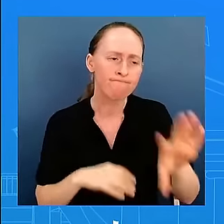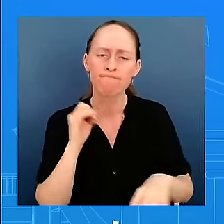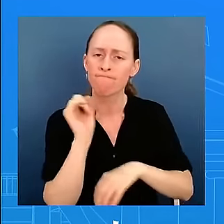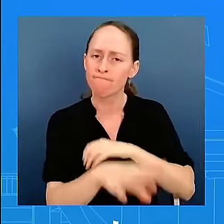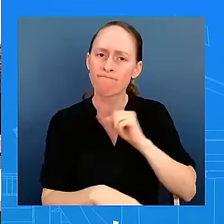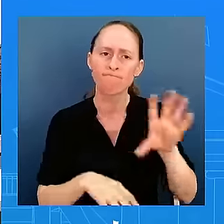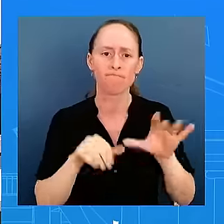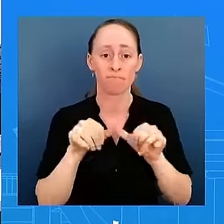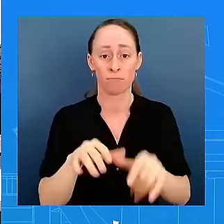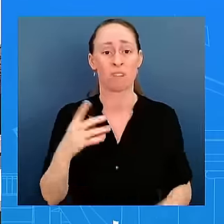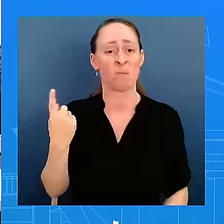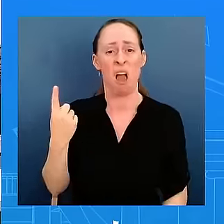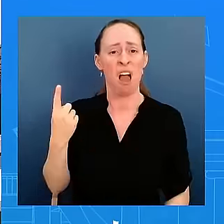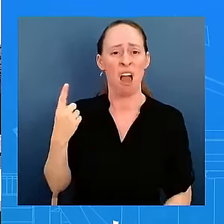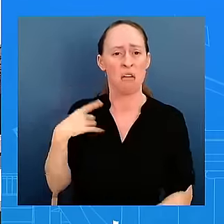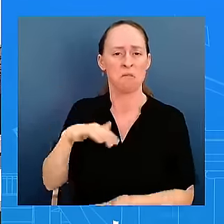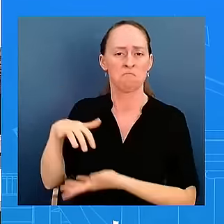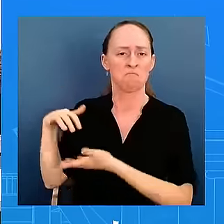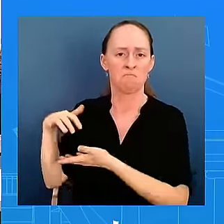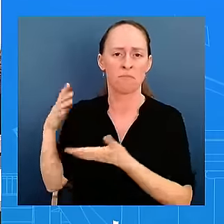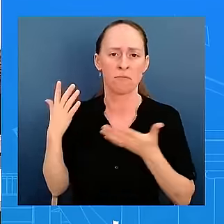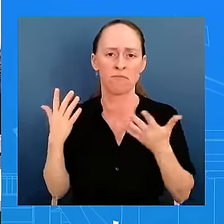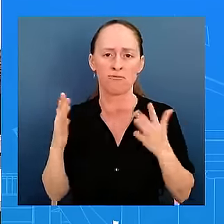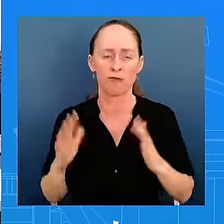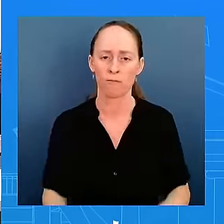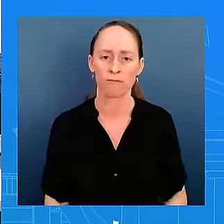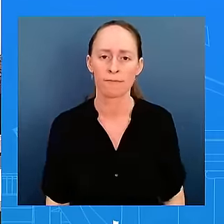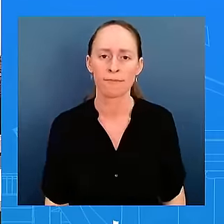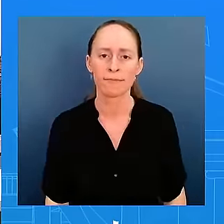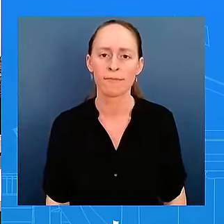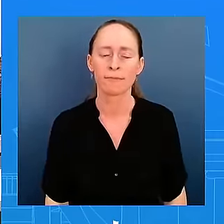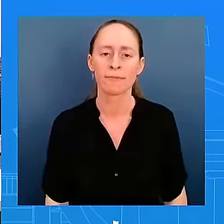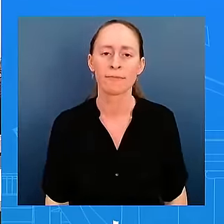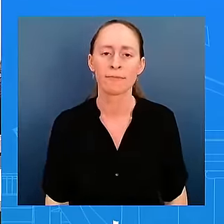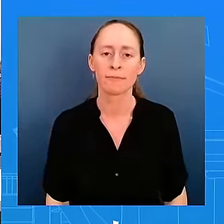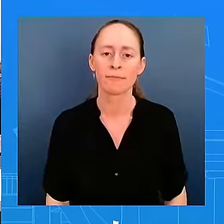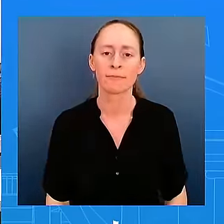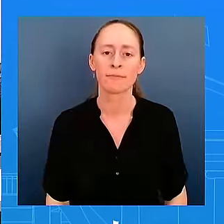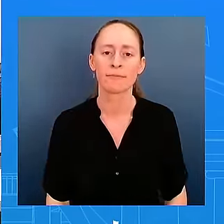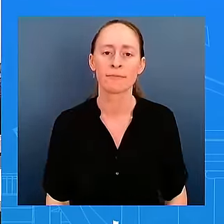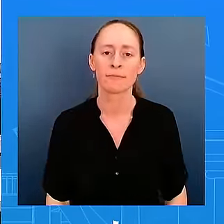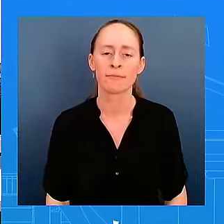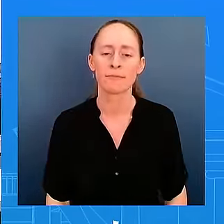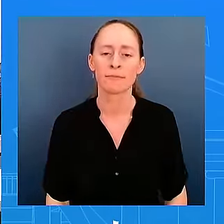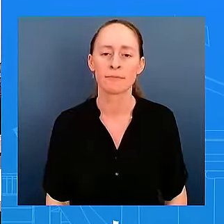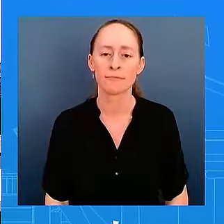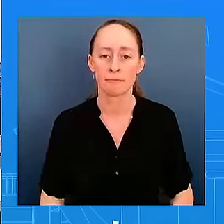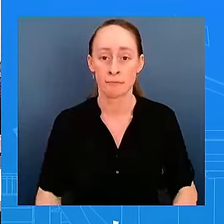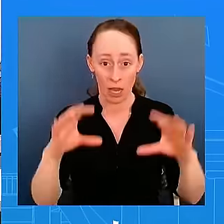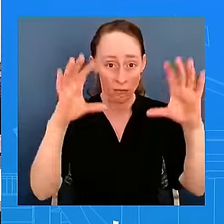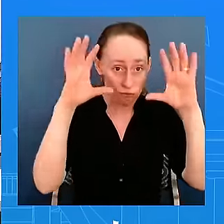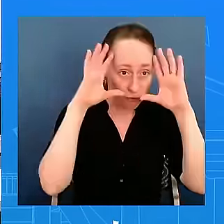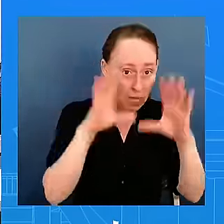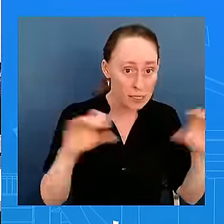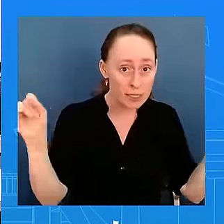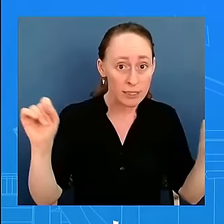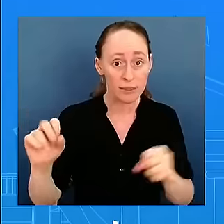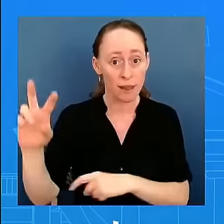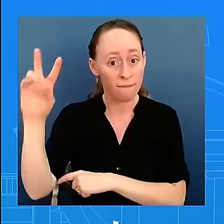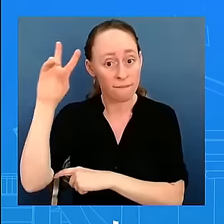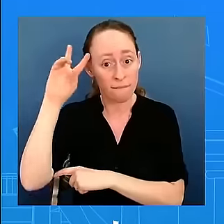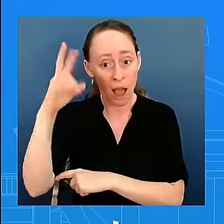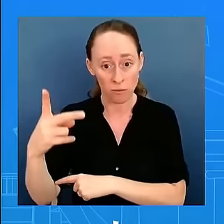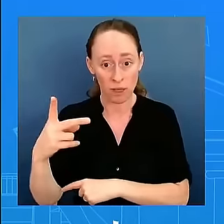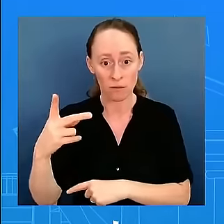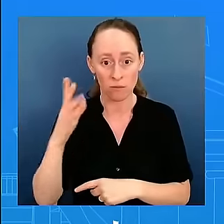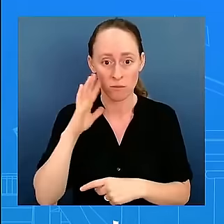Thanks, John. Thanks, Gray. Karen, what conversations has President Biden had with Vice President Kamala Harris ahead of her meeting with the Israeli Prime Minister? I won't